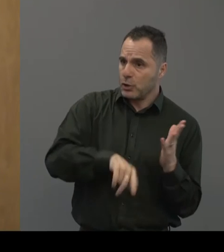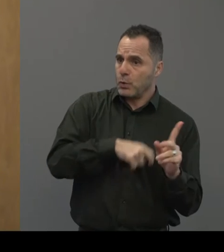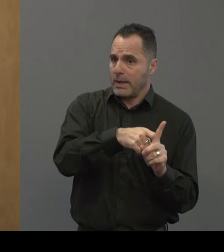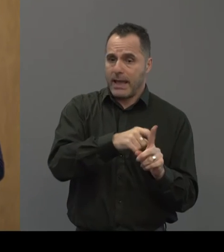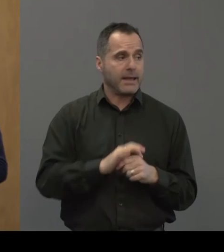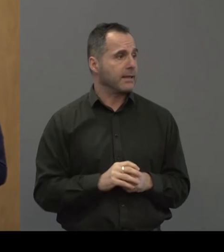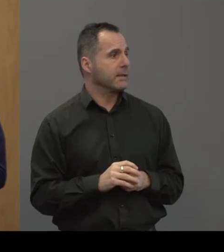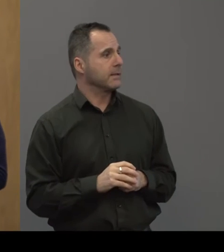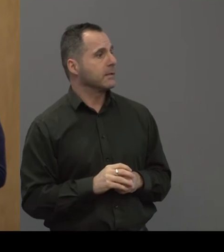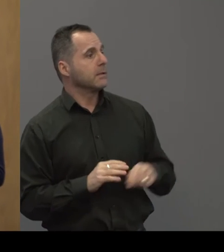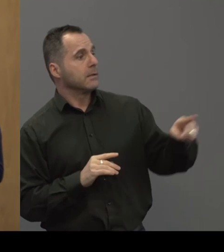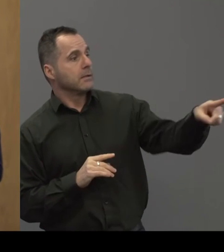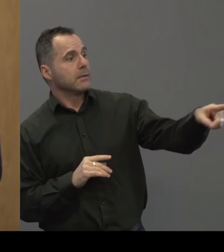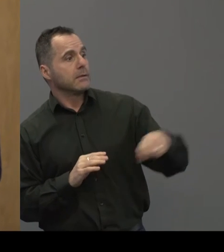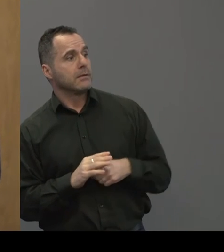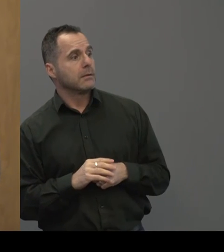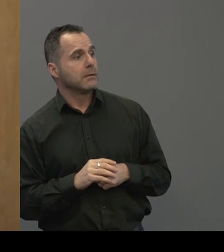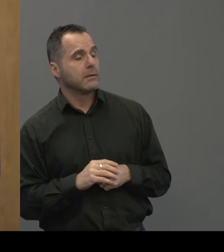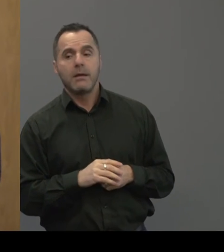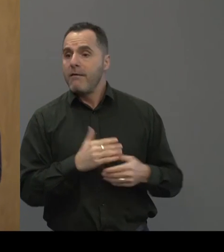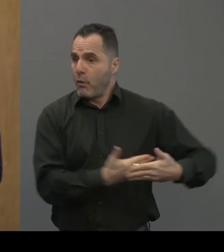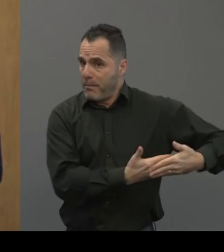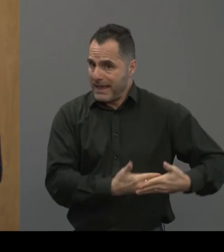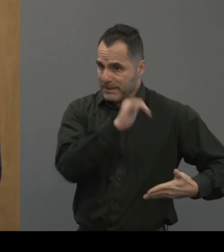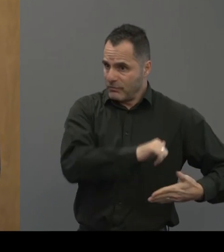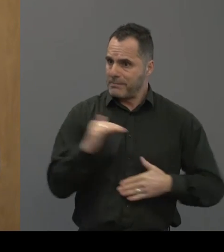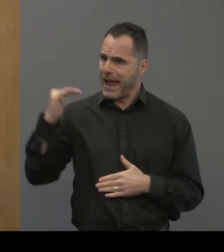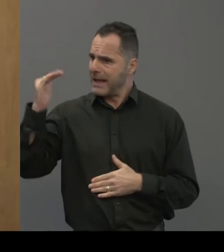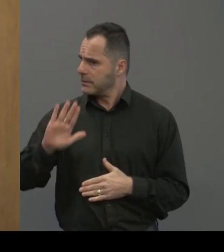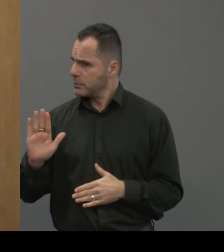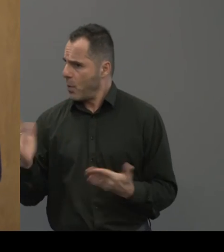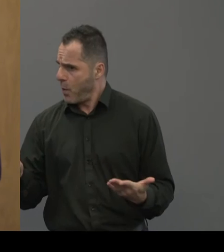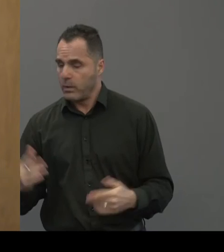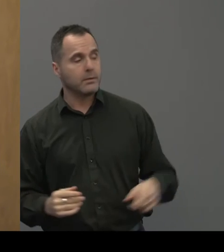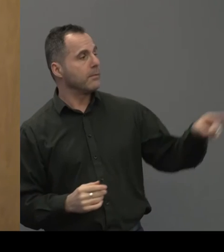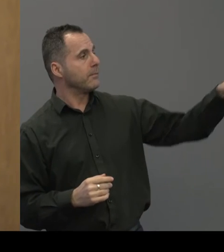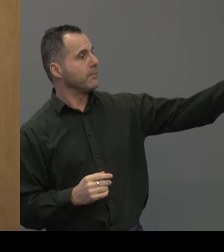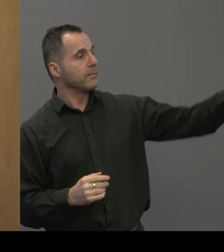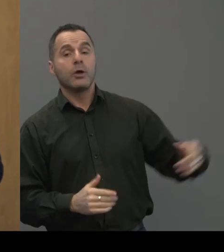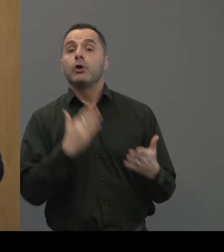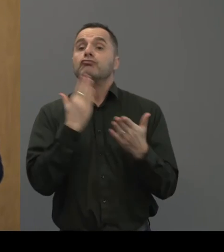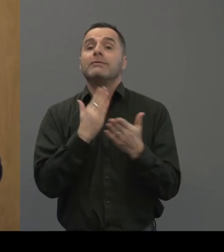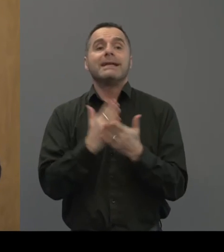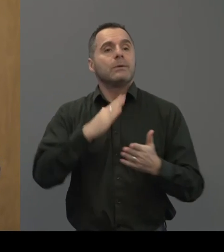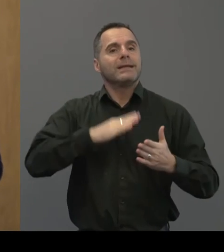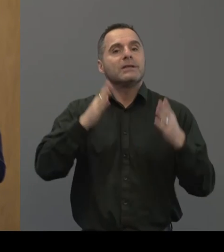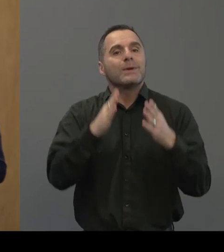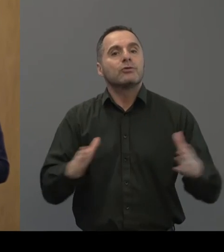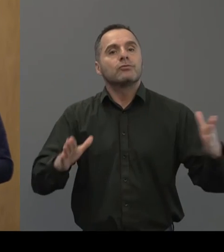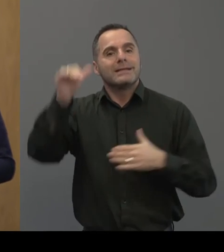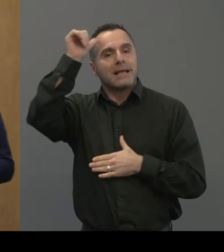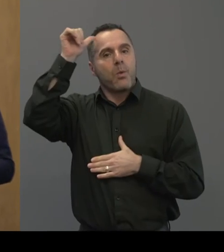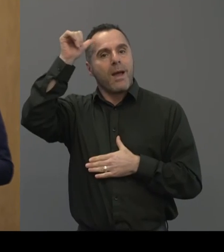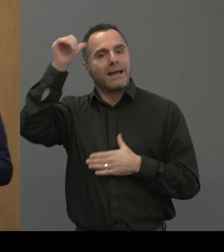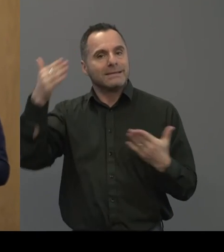at the moment. Do you think about it in newborns but not for adults? Yeah. think it's, um, just increasing awareness at this stage